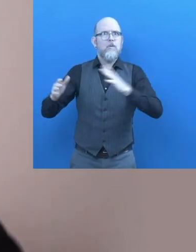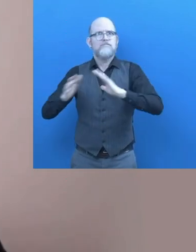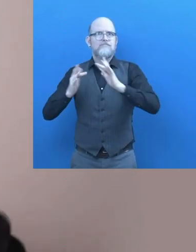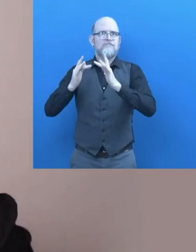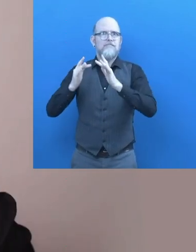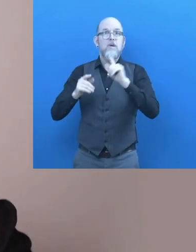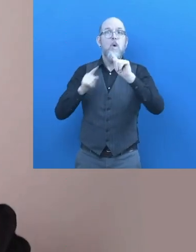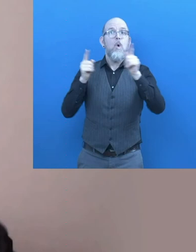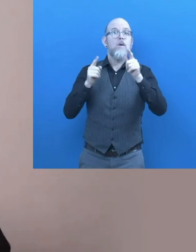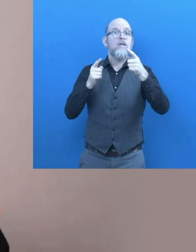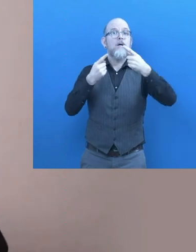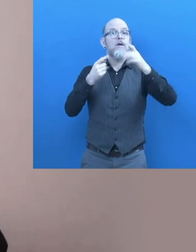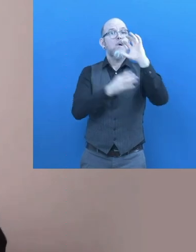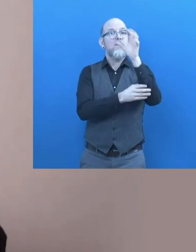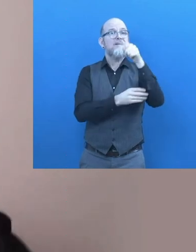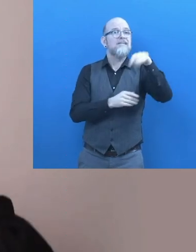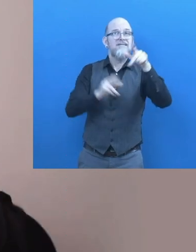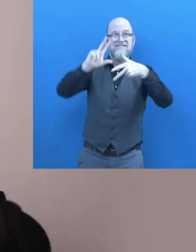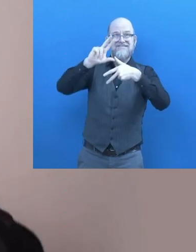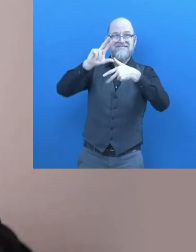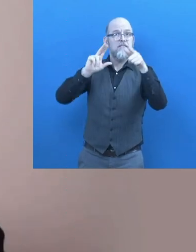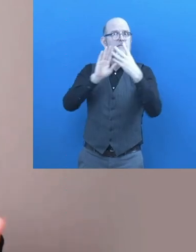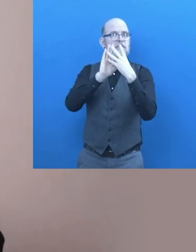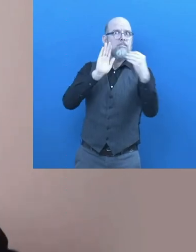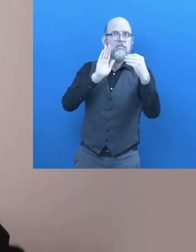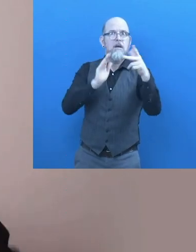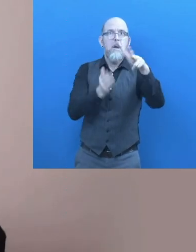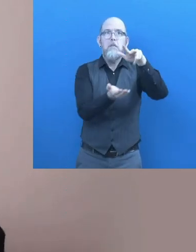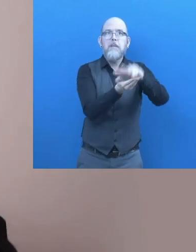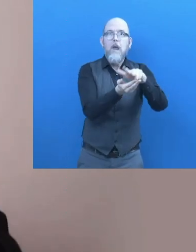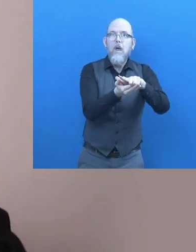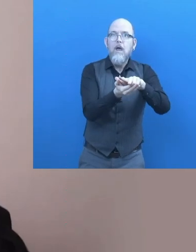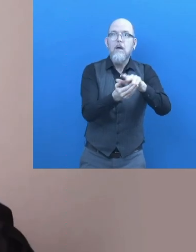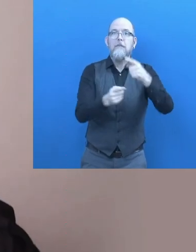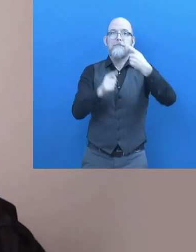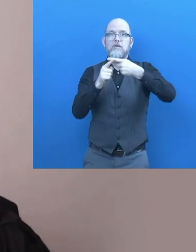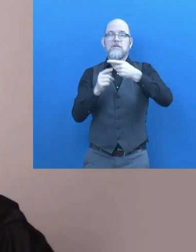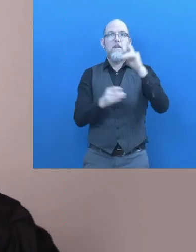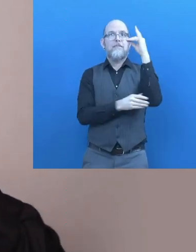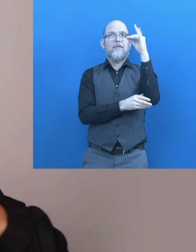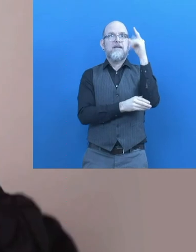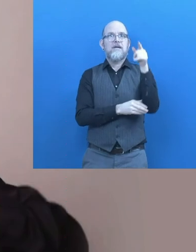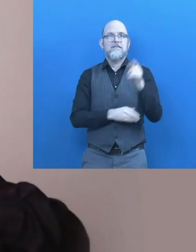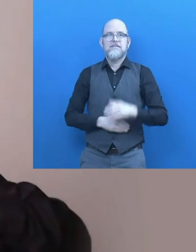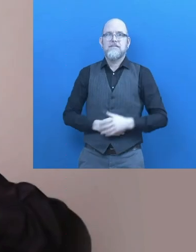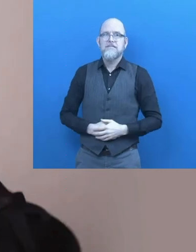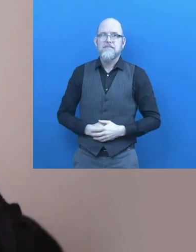The impact of this tool is that every day it is more used and needed in Colombia, transcending other countries that